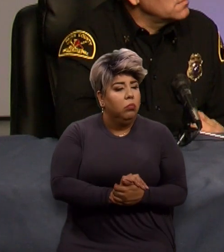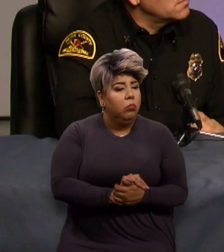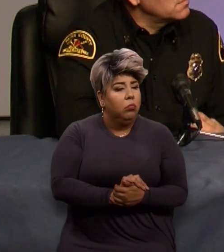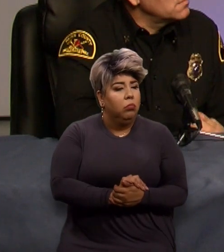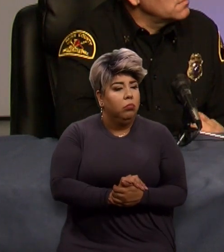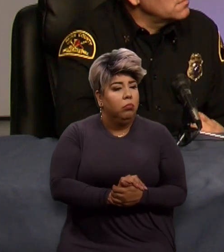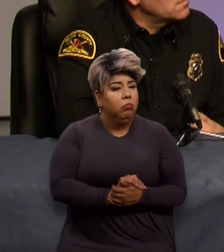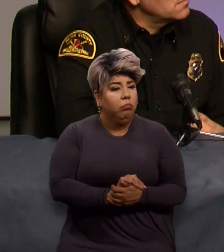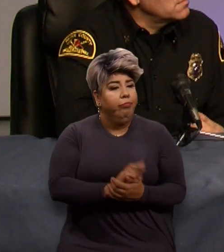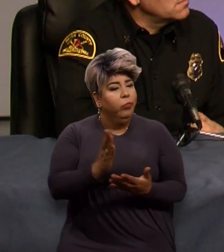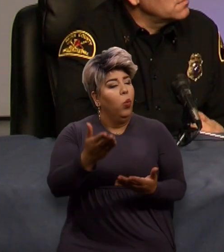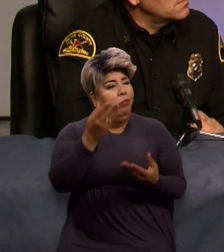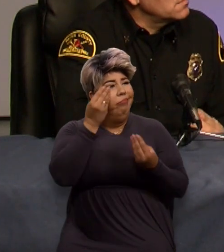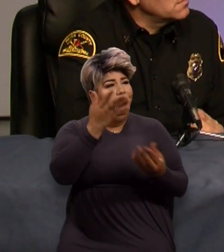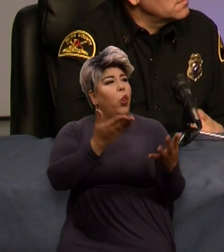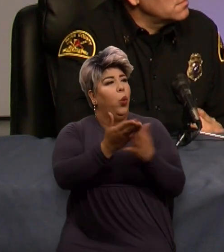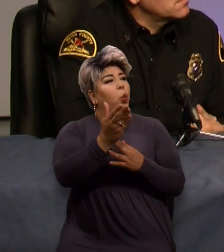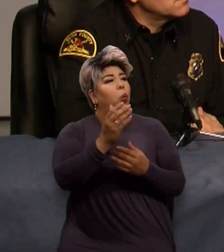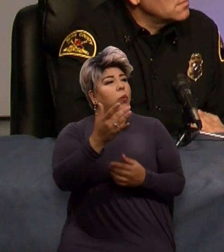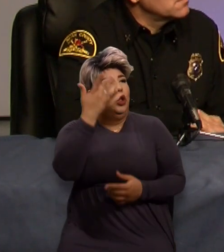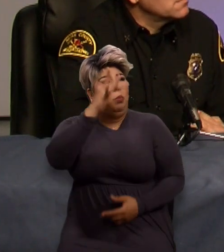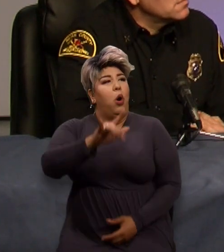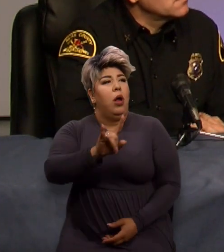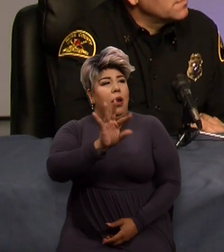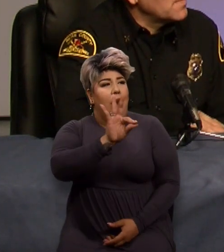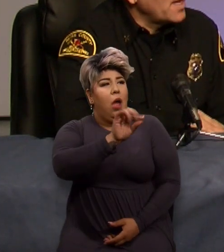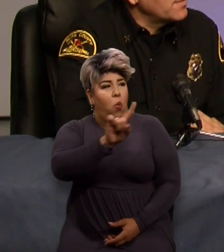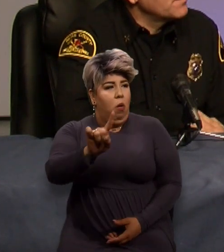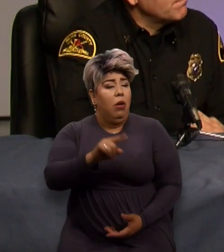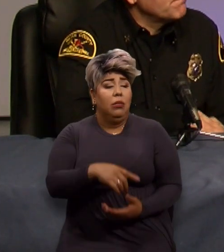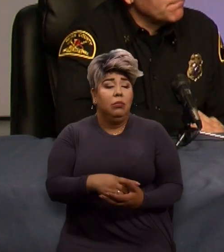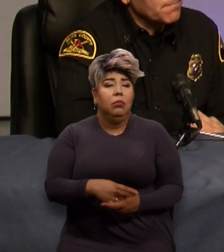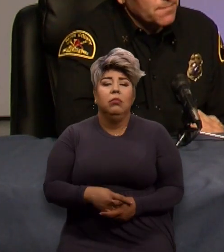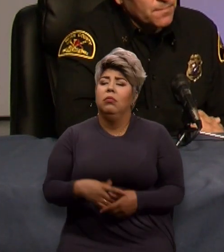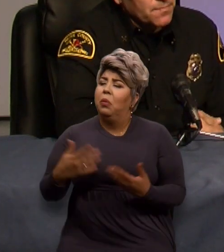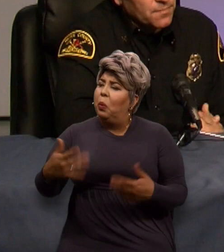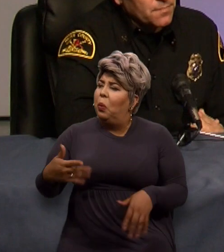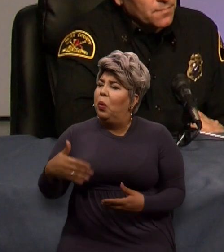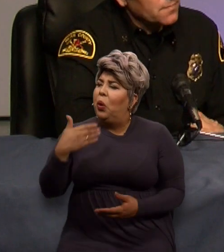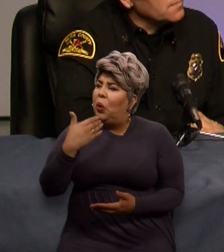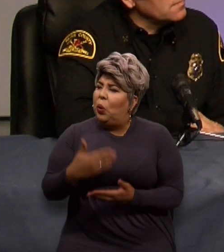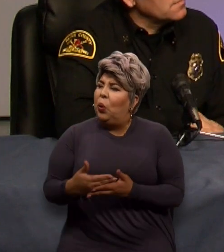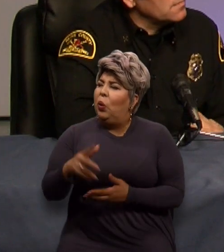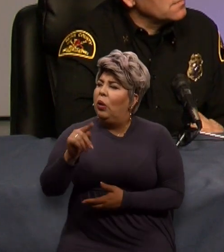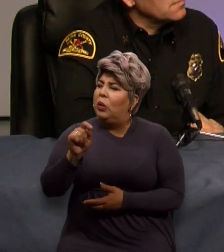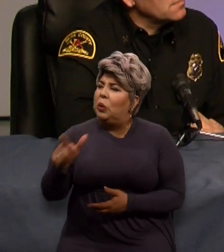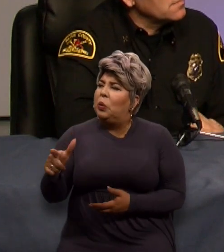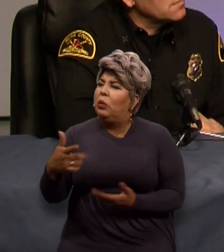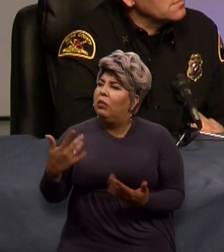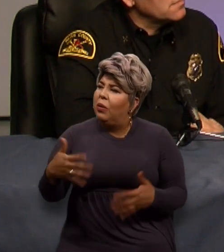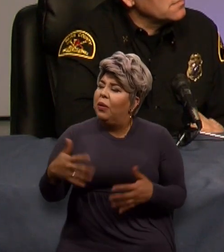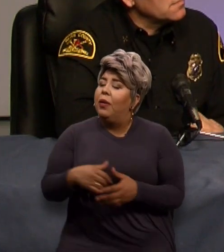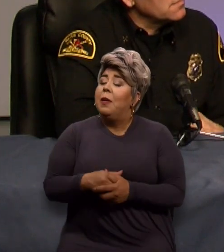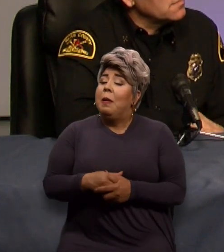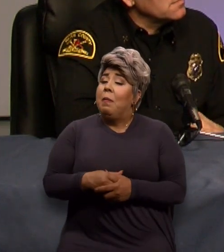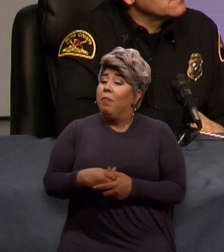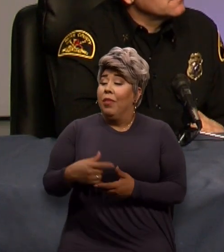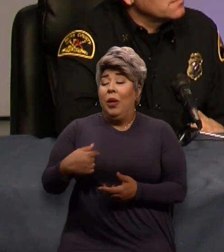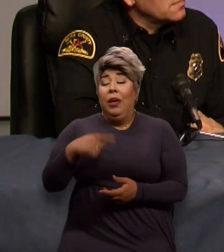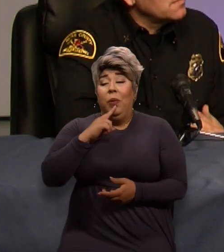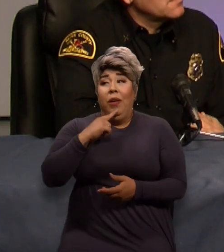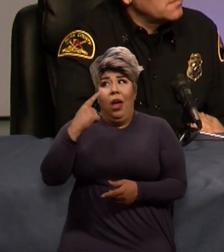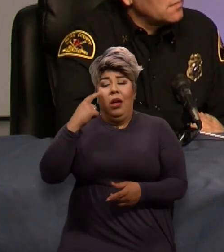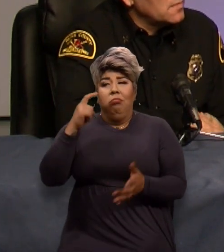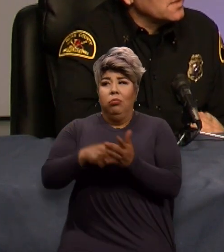and they'll, you'll be notified if the smart number one's in that area. It's great. It's really easy. And this is starting to become more frequent across the United